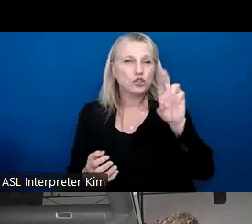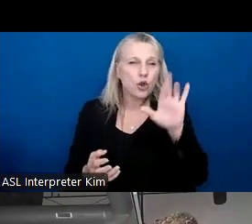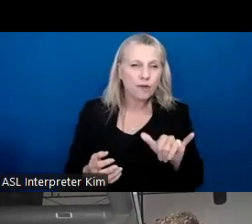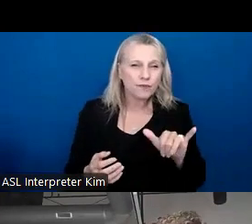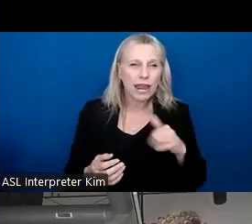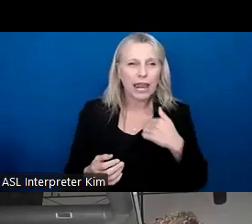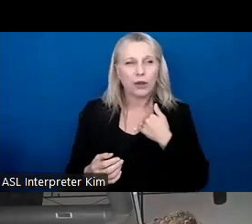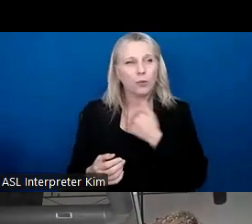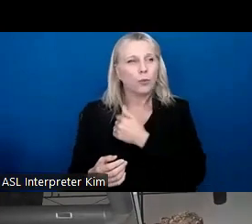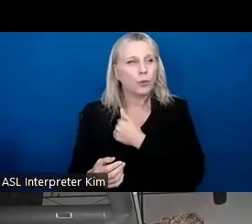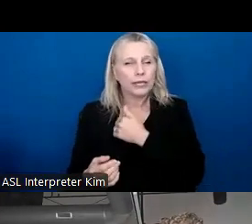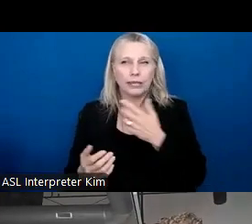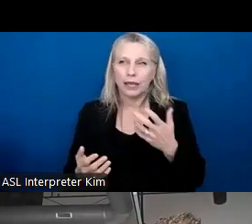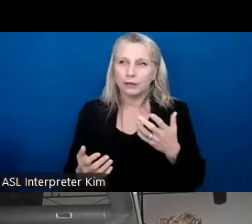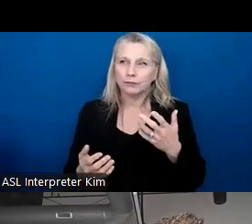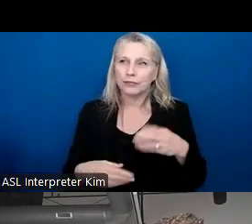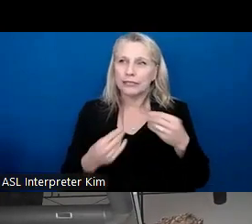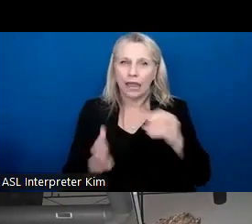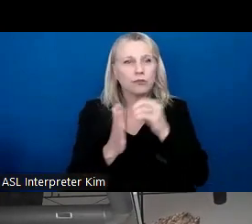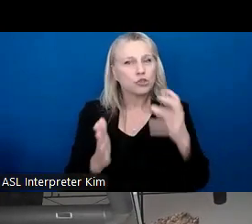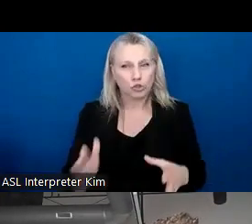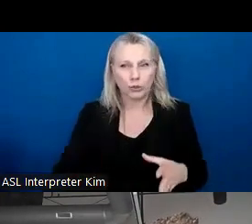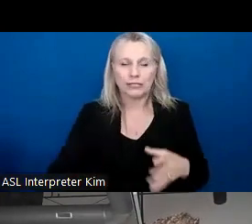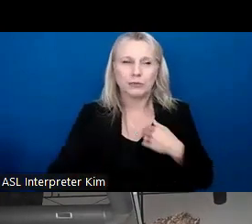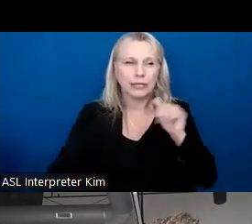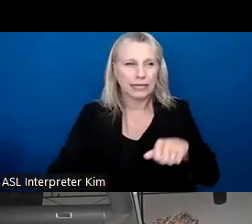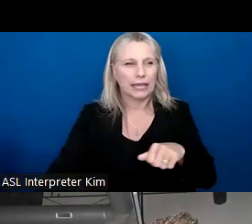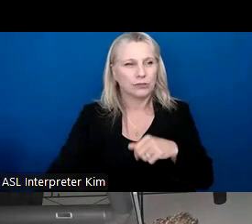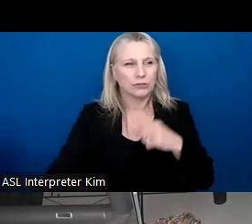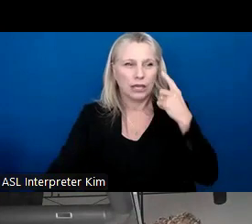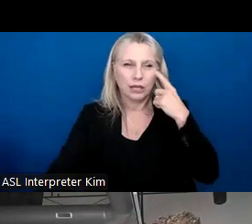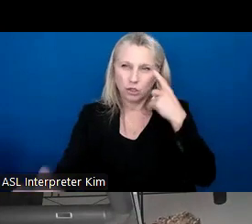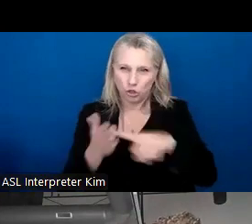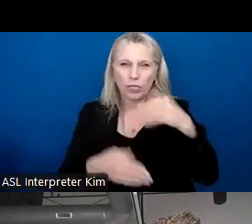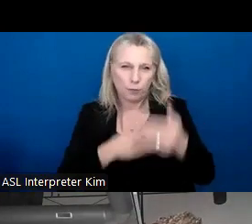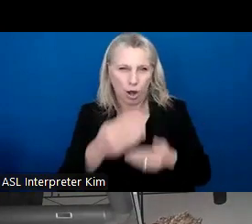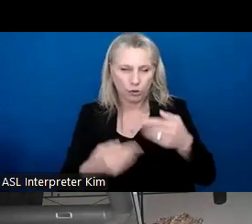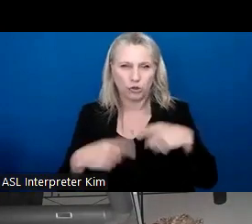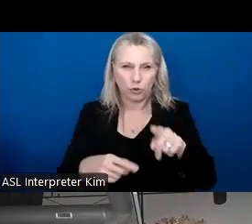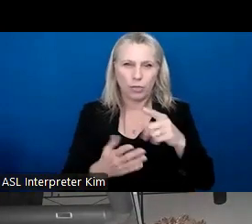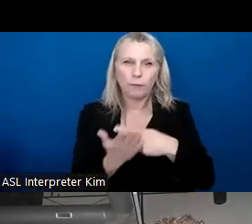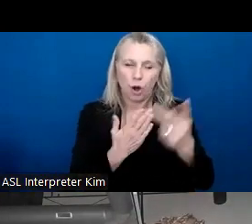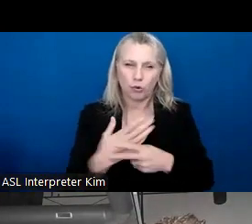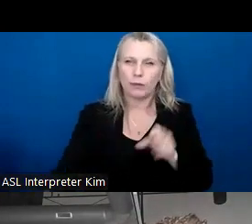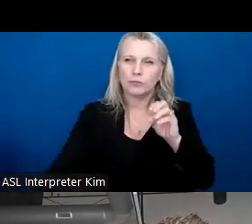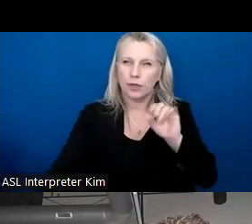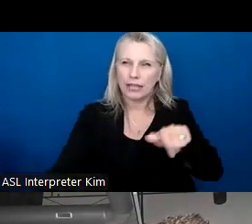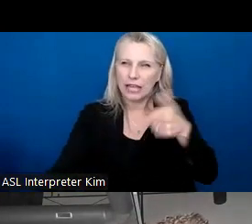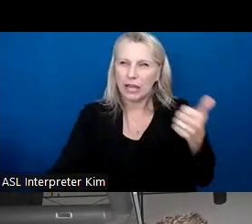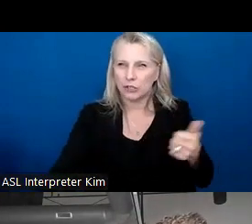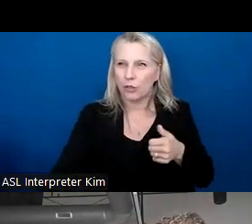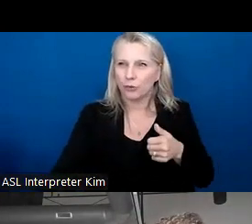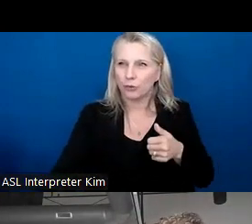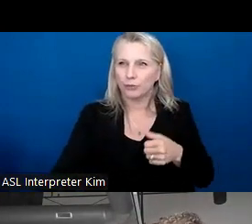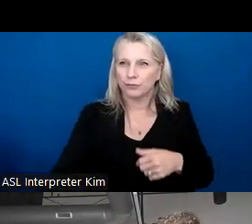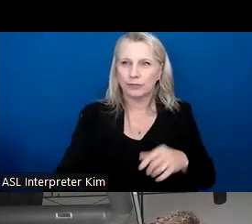we, um, gave the students, um, just so we can kind of track the progress throughout the program. So that's another cool indicator.